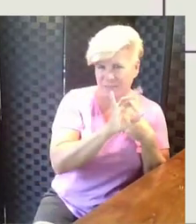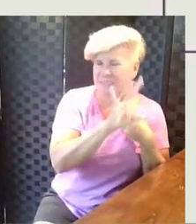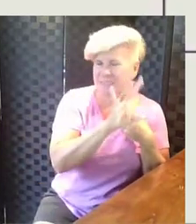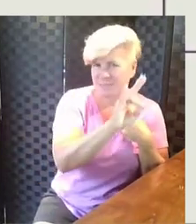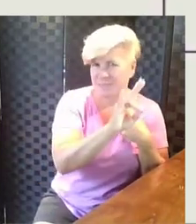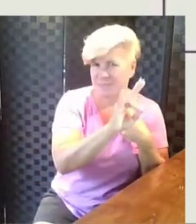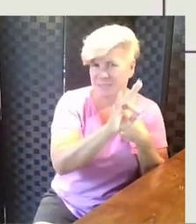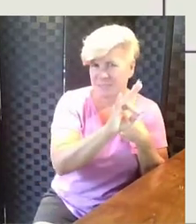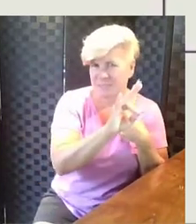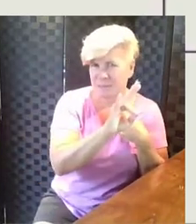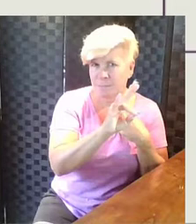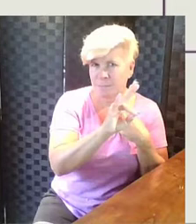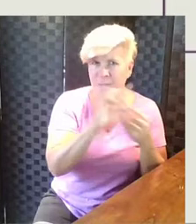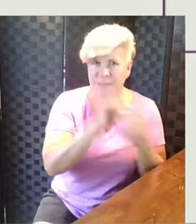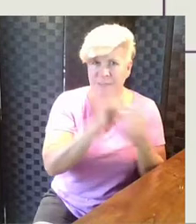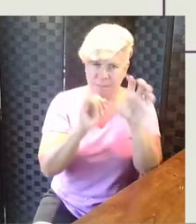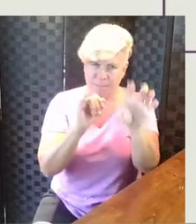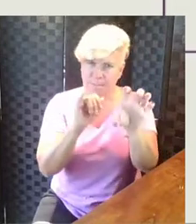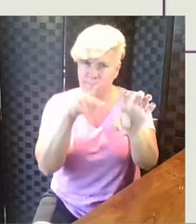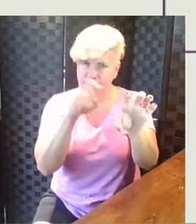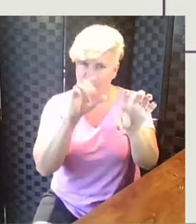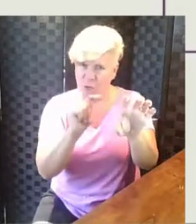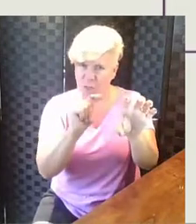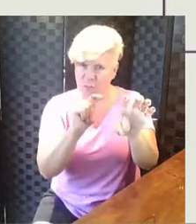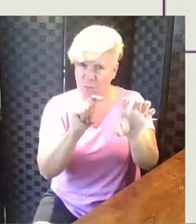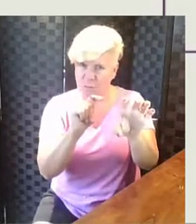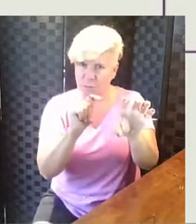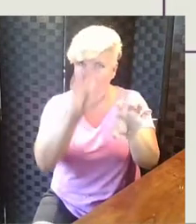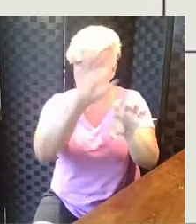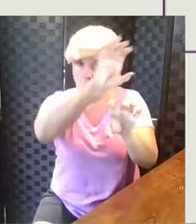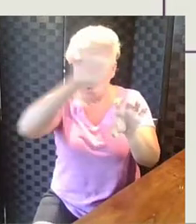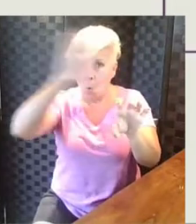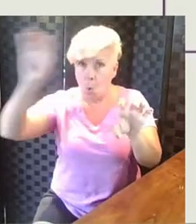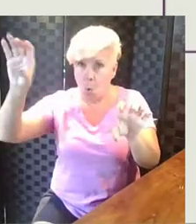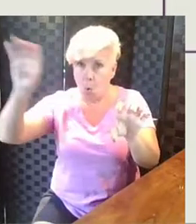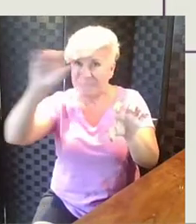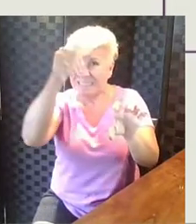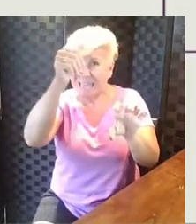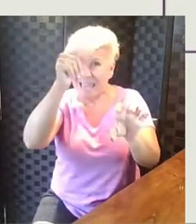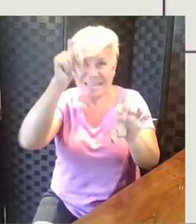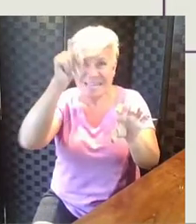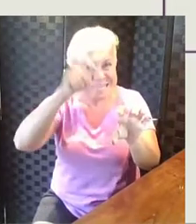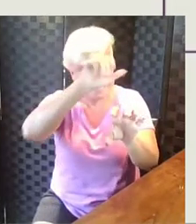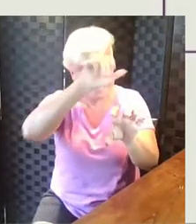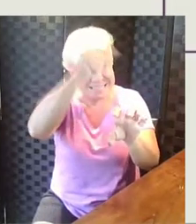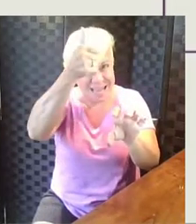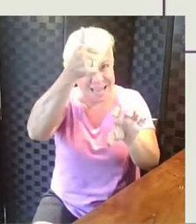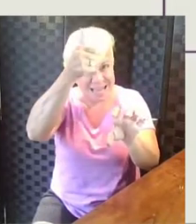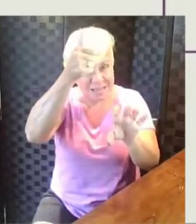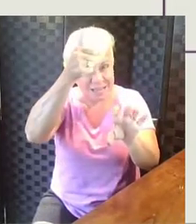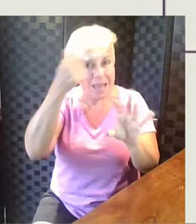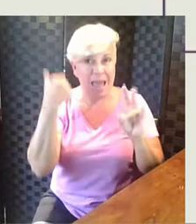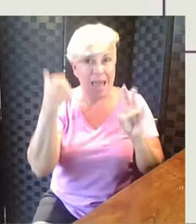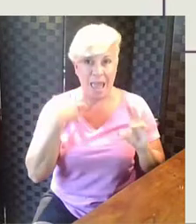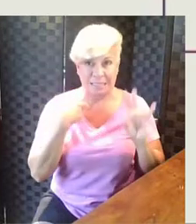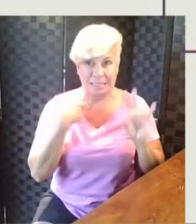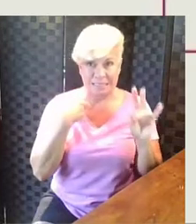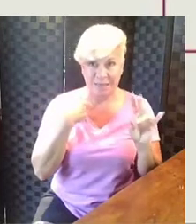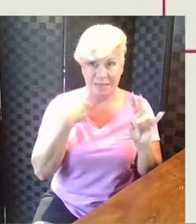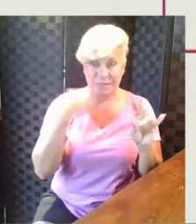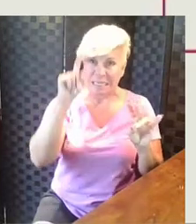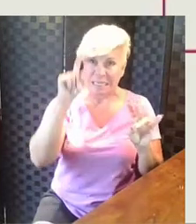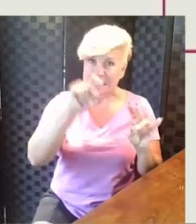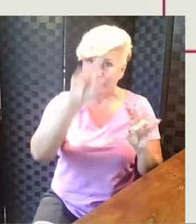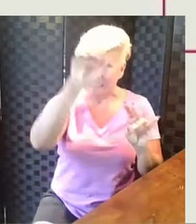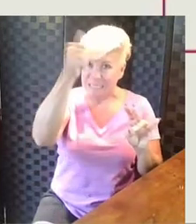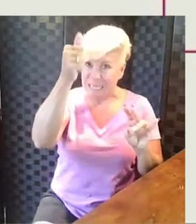But that's only part of the amount that she needs. The whole amount she needs is ten stickers. She knows that the other part